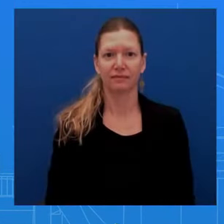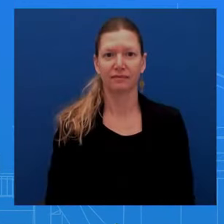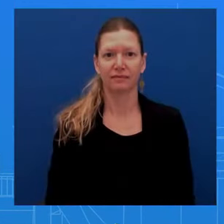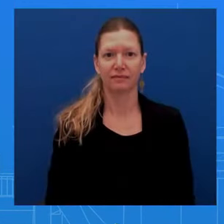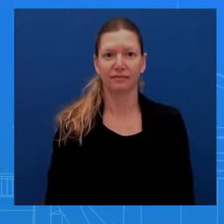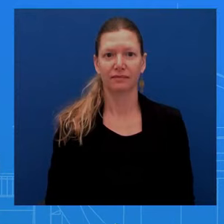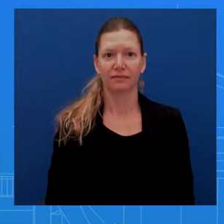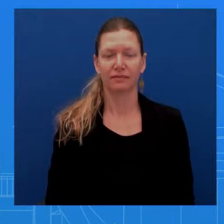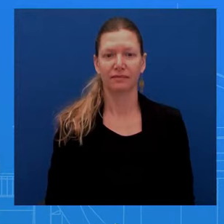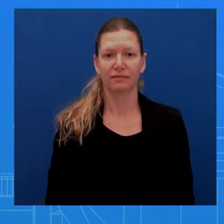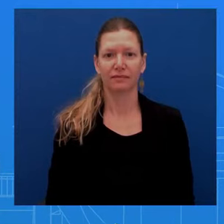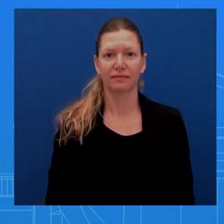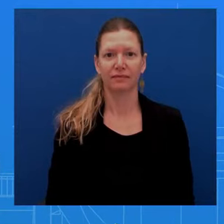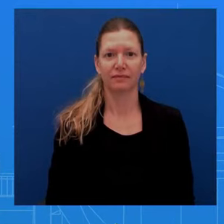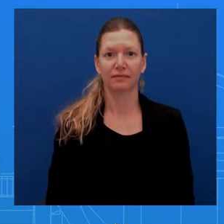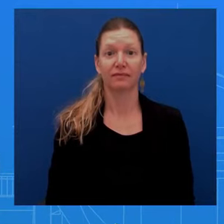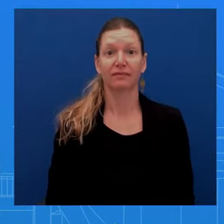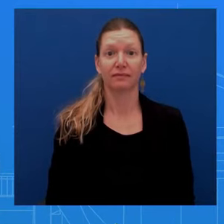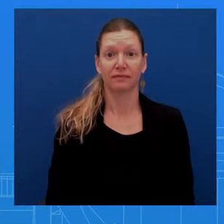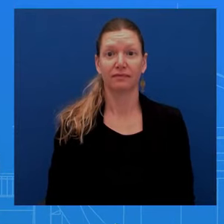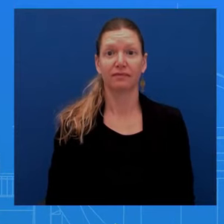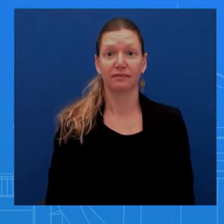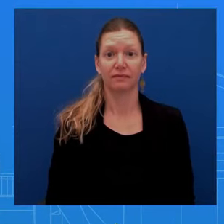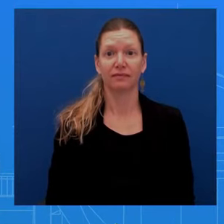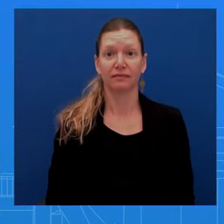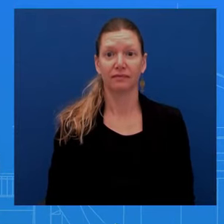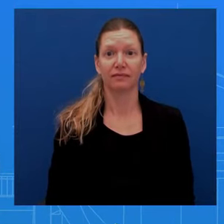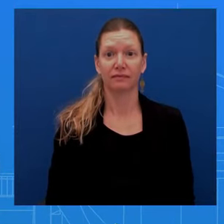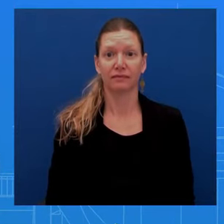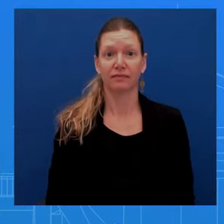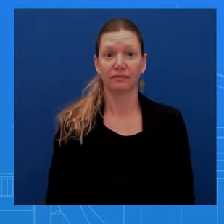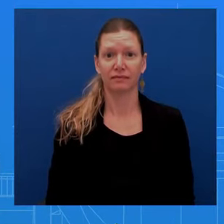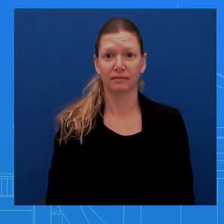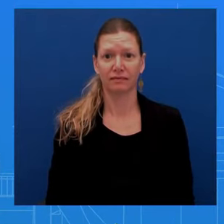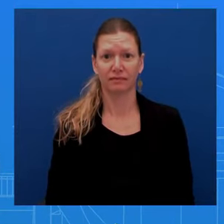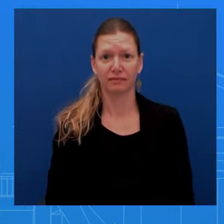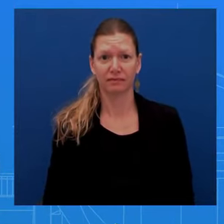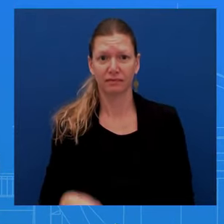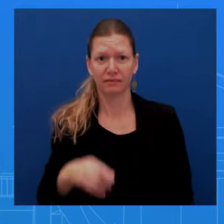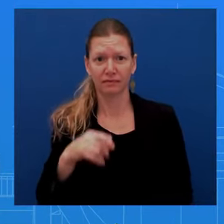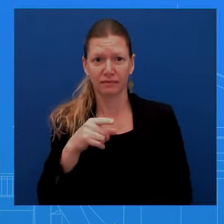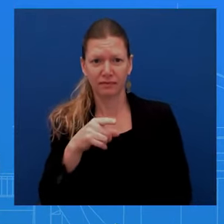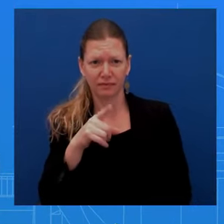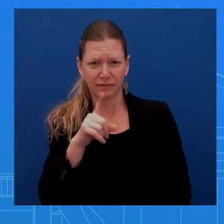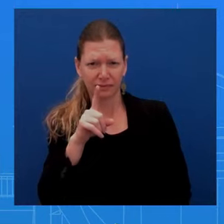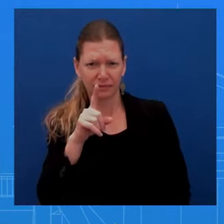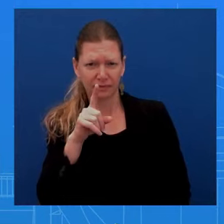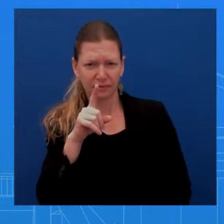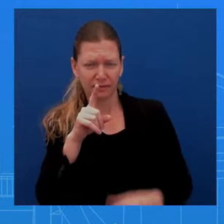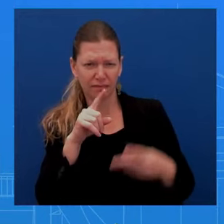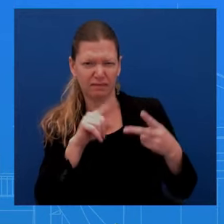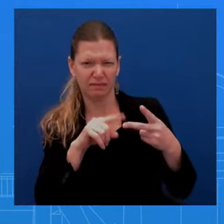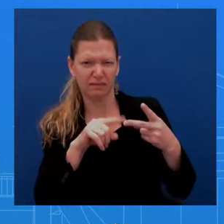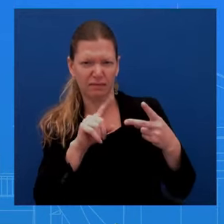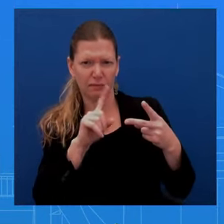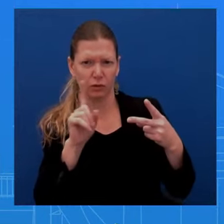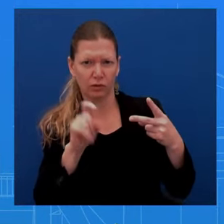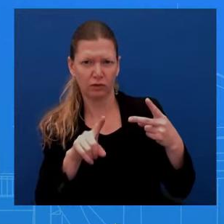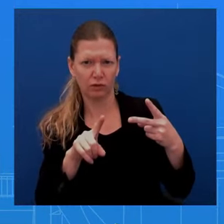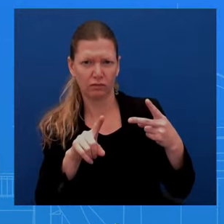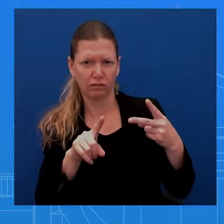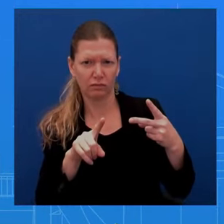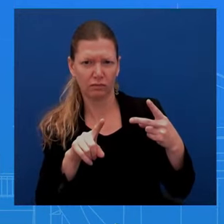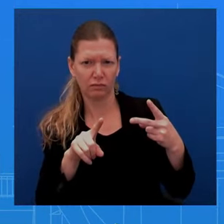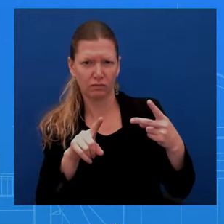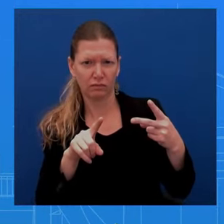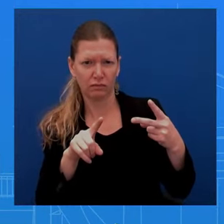on the ICJ. We have 22 Arab countries, including some of American allies